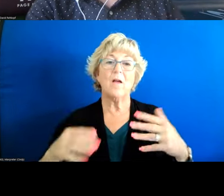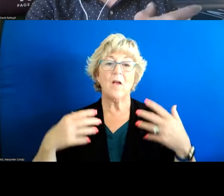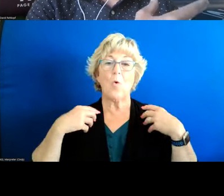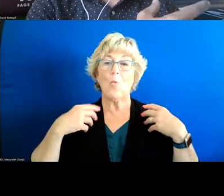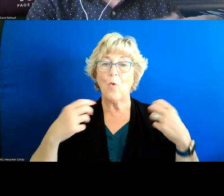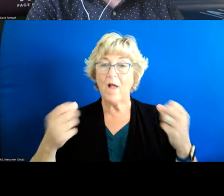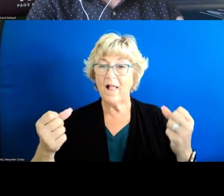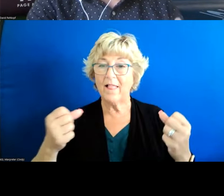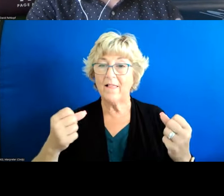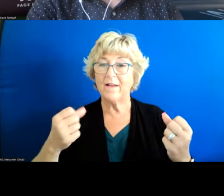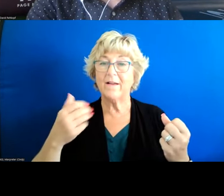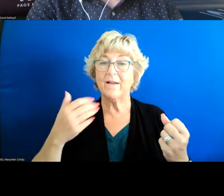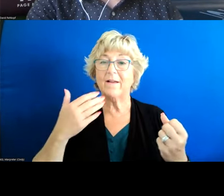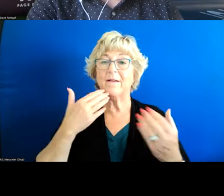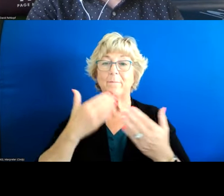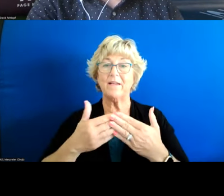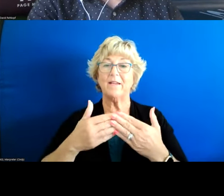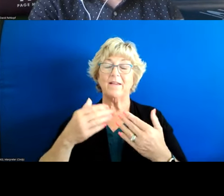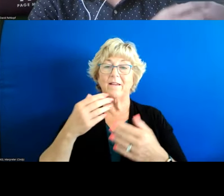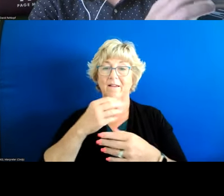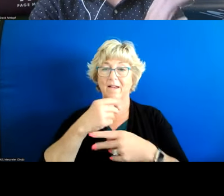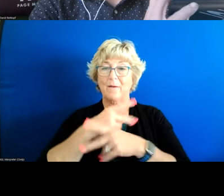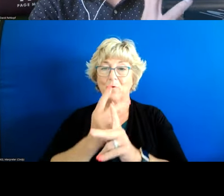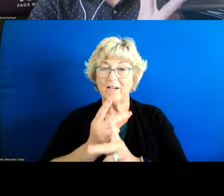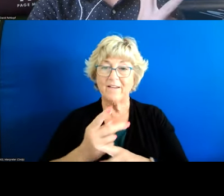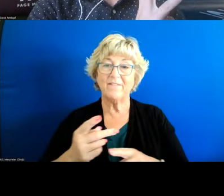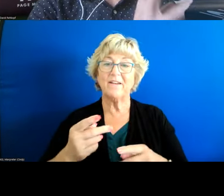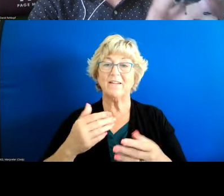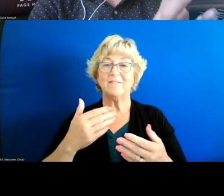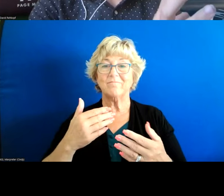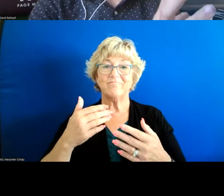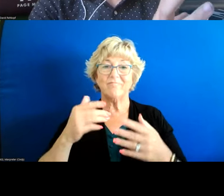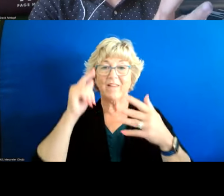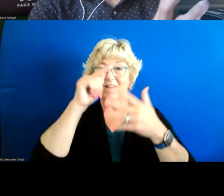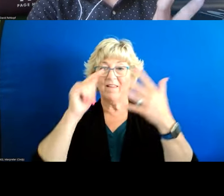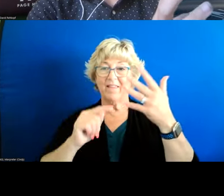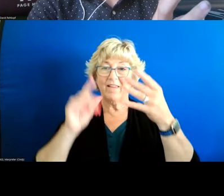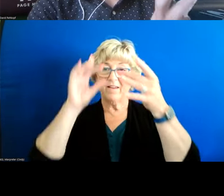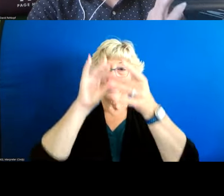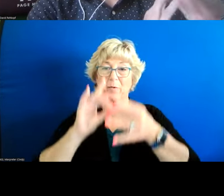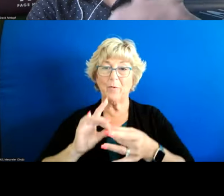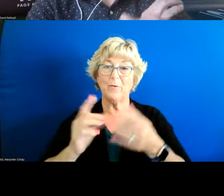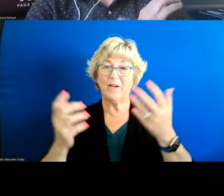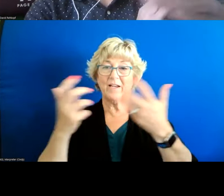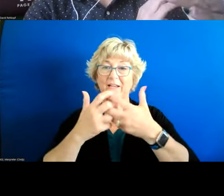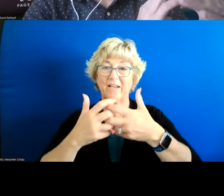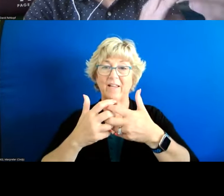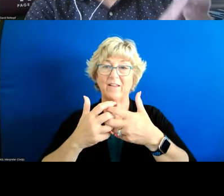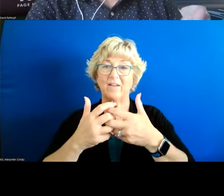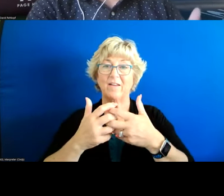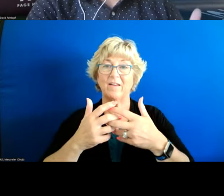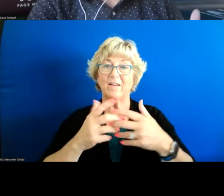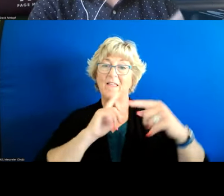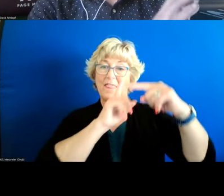security well-being and productive uh productivity correlated um so these things do kind of track together they're all somewhat